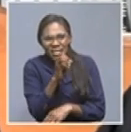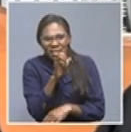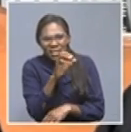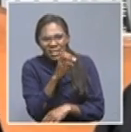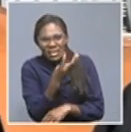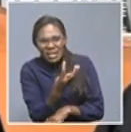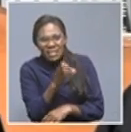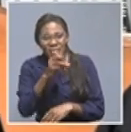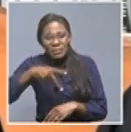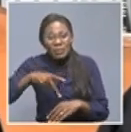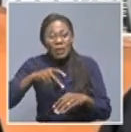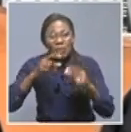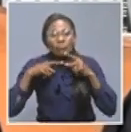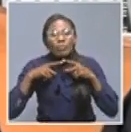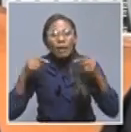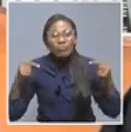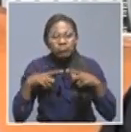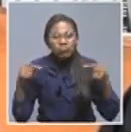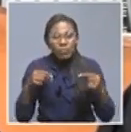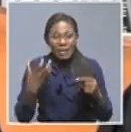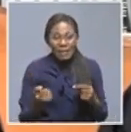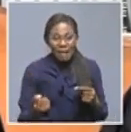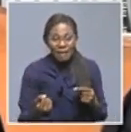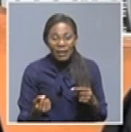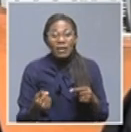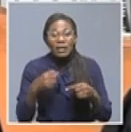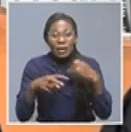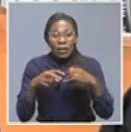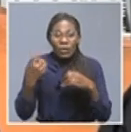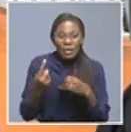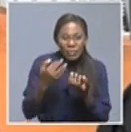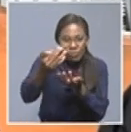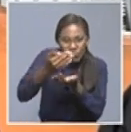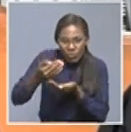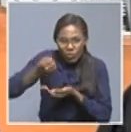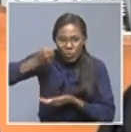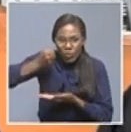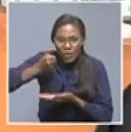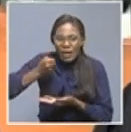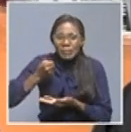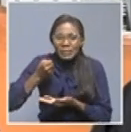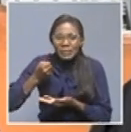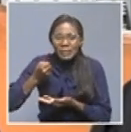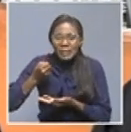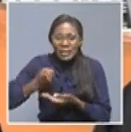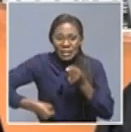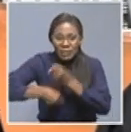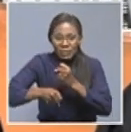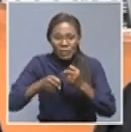just to ensure that we have sufficient resources so for us to undertake it and the actual